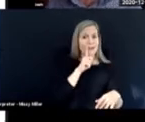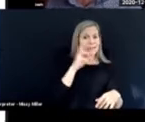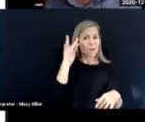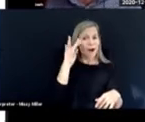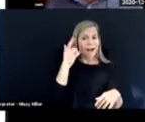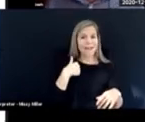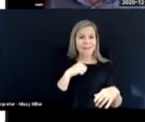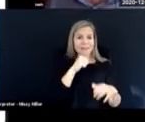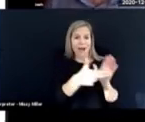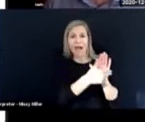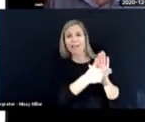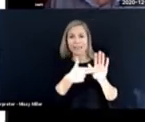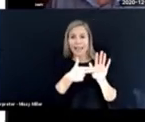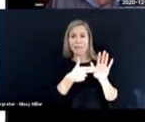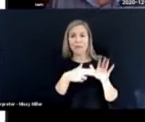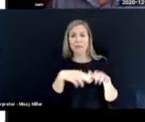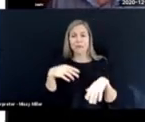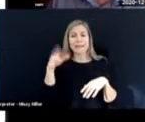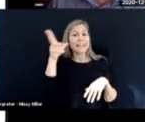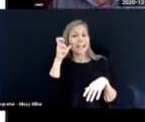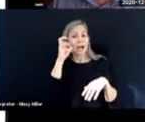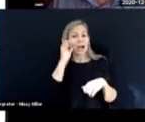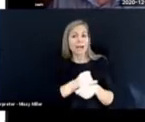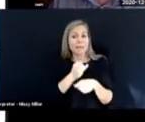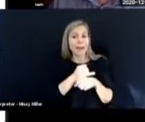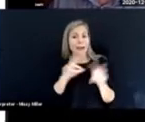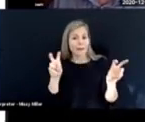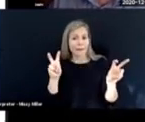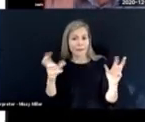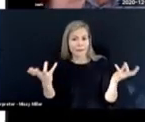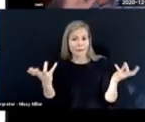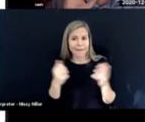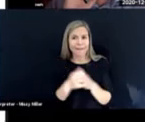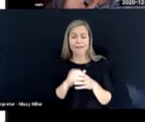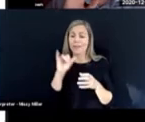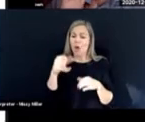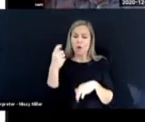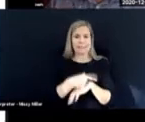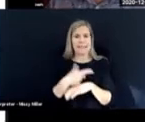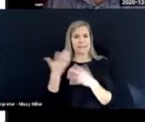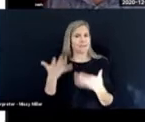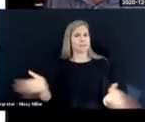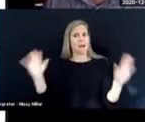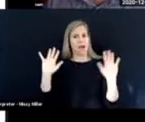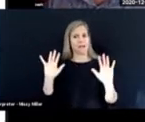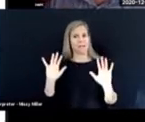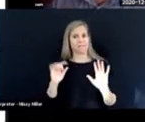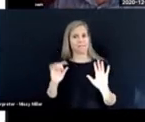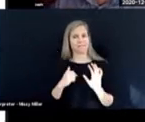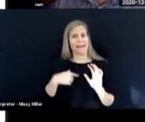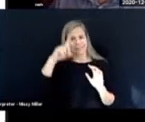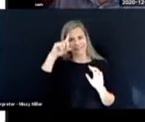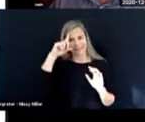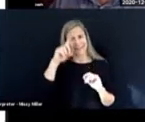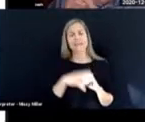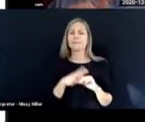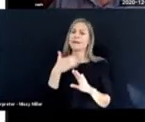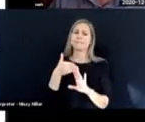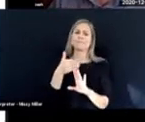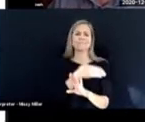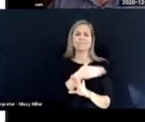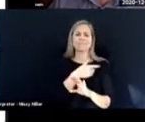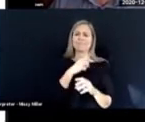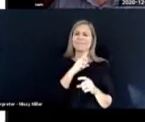because the service didn't consider that she was hearing impaired. Those days are gone, as far as I know. But